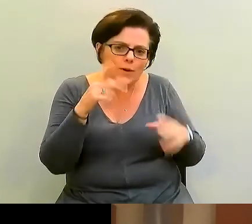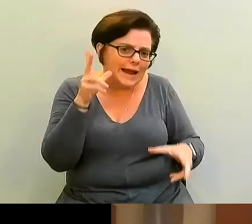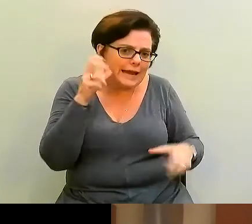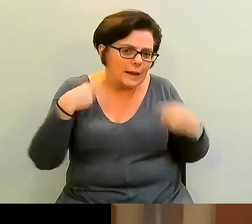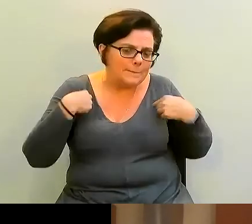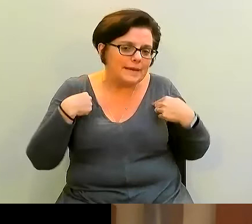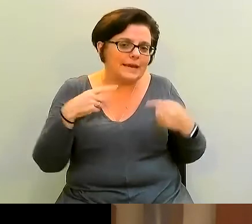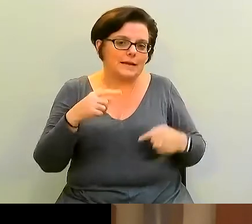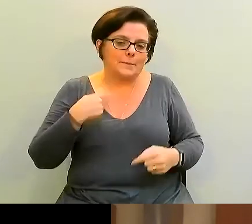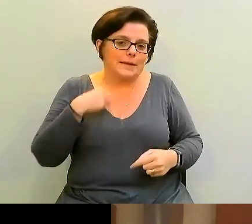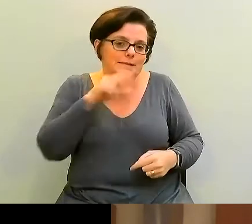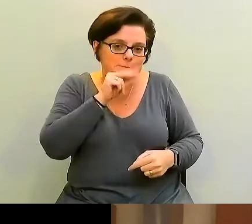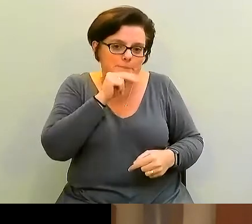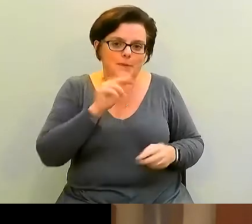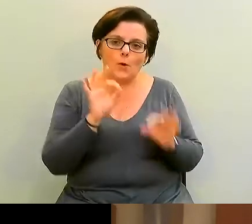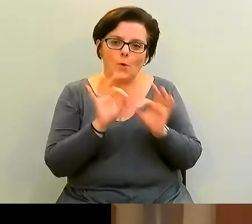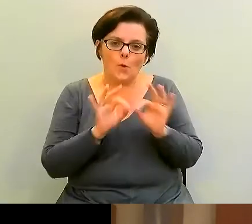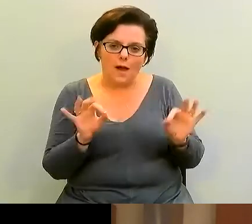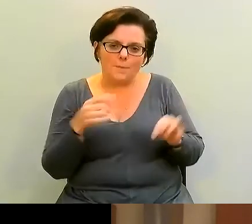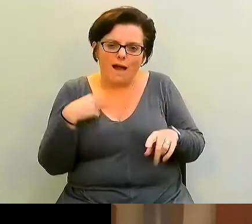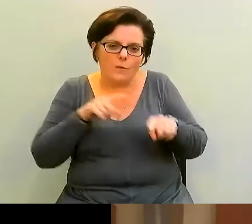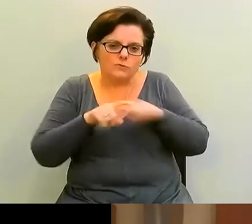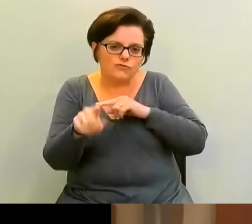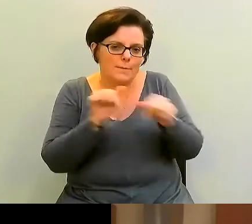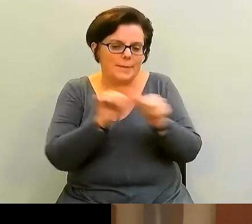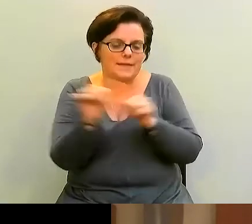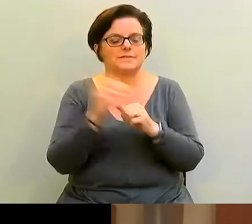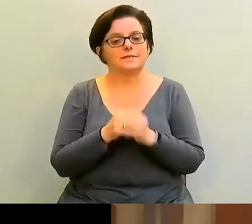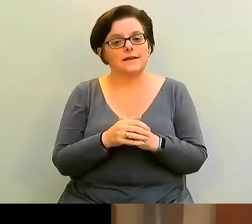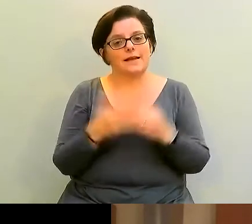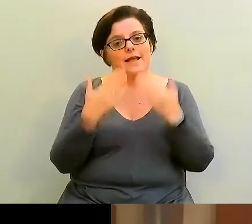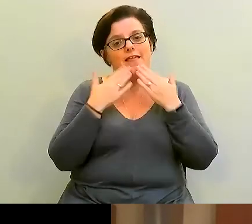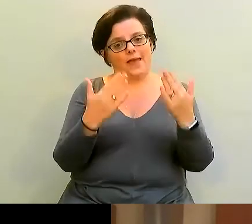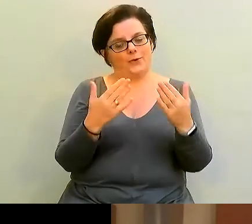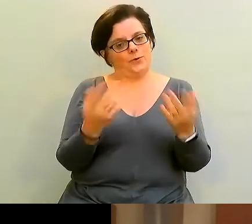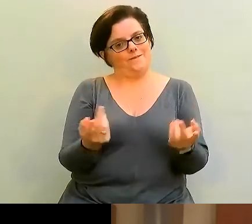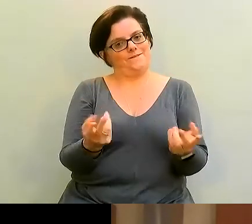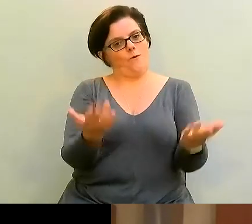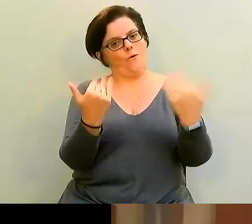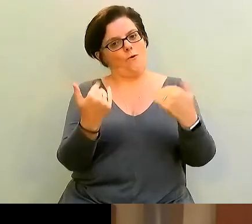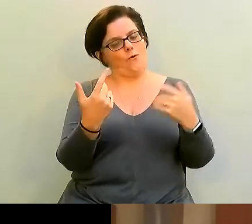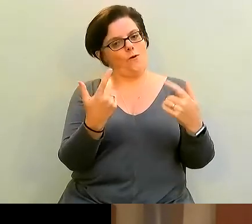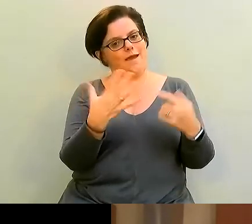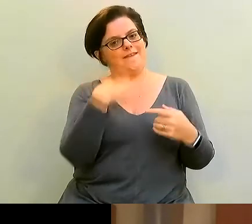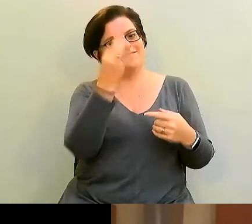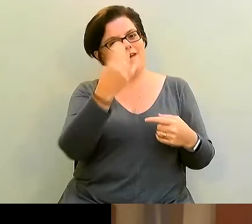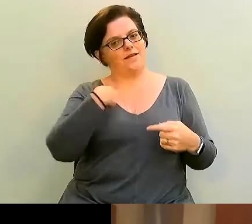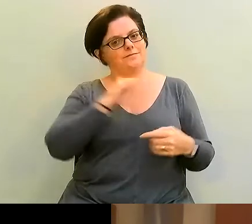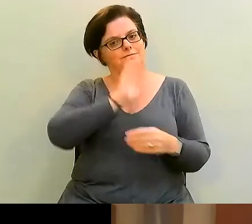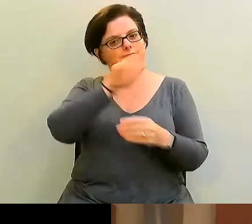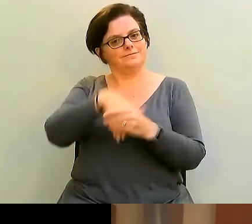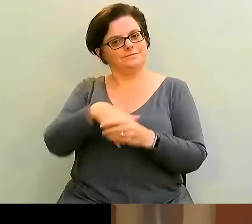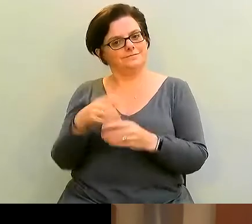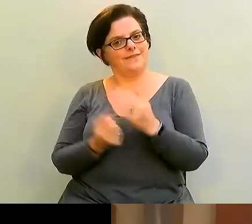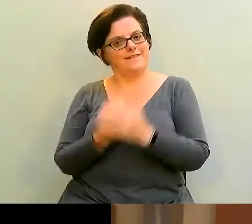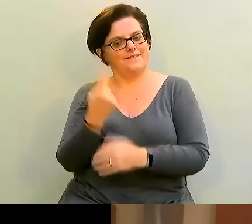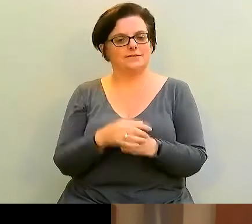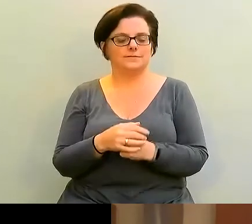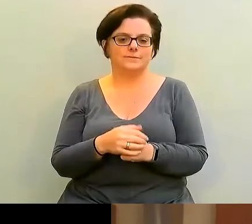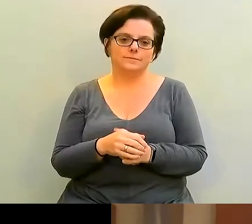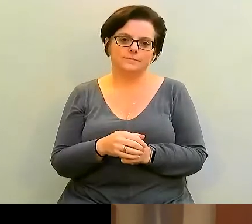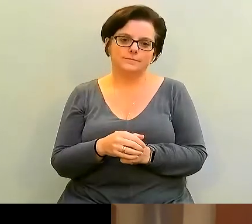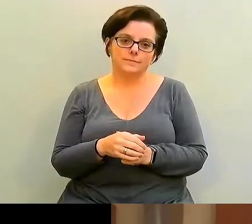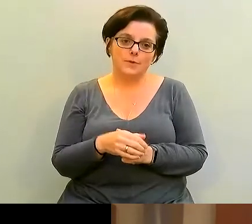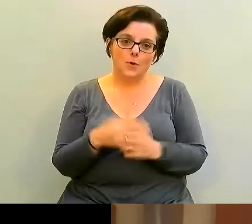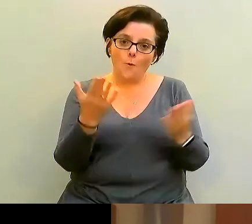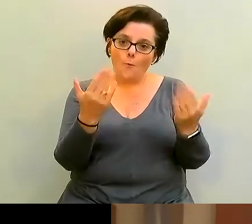bit of a soft talker, so I'm going to try my best. Thank you for hosting me and inviting me to this wonderful event. And welcome, everyone.